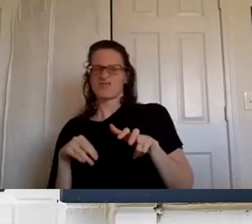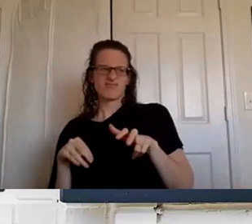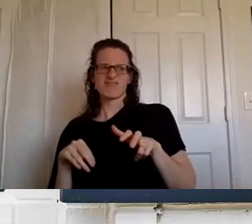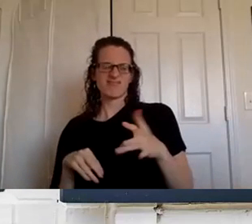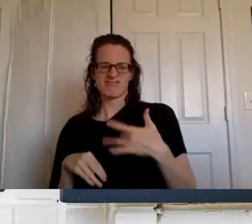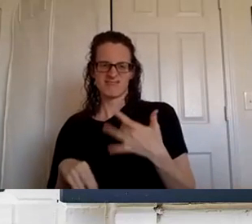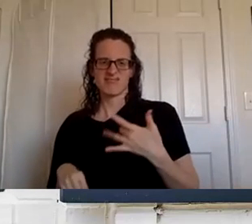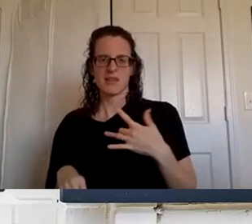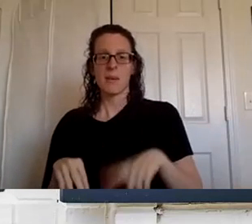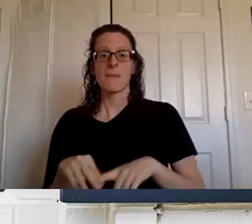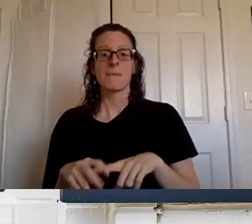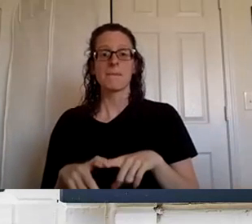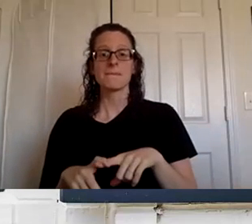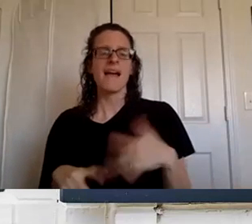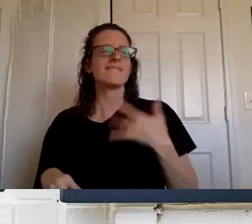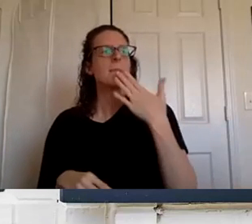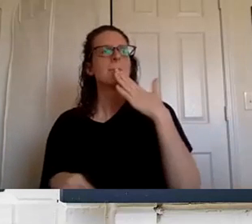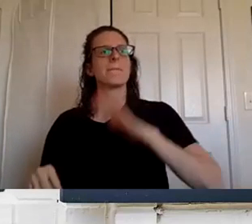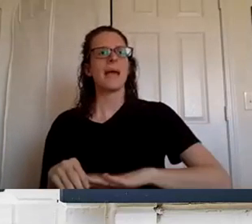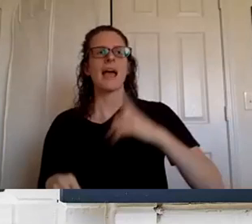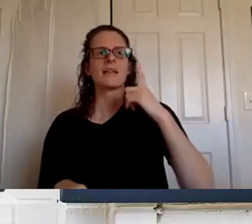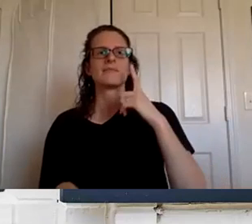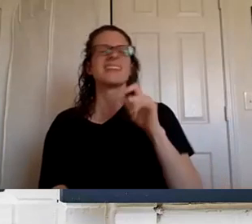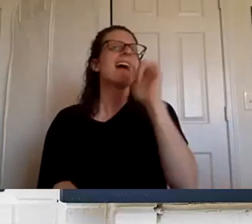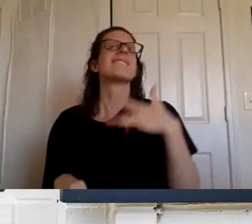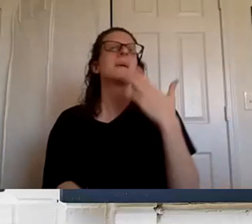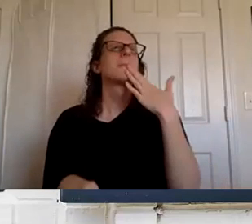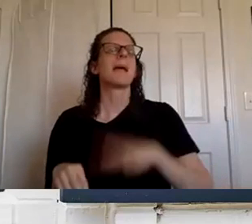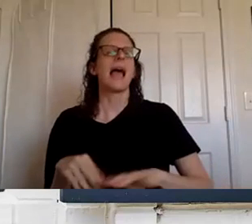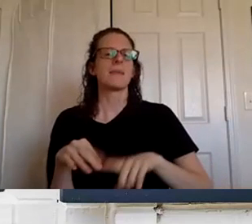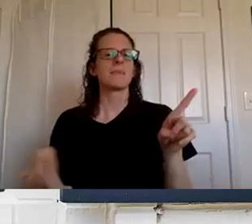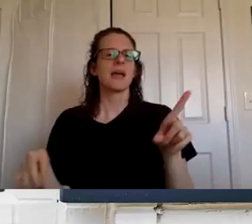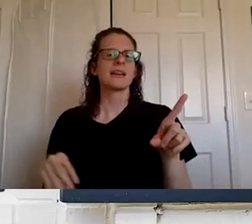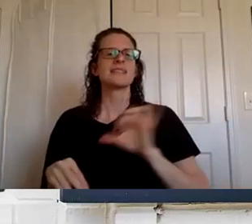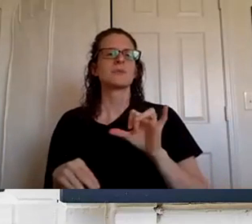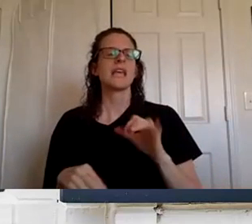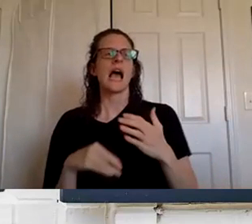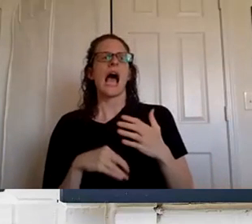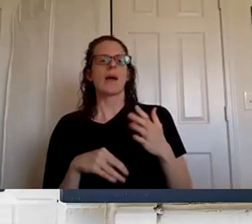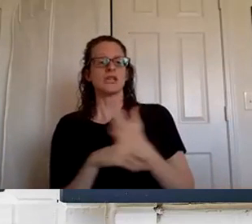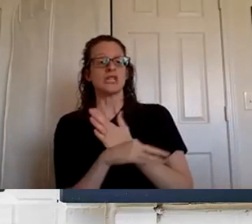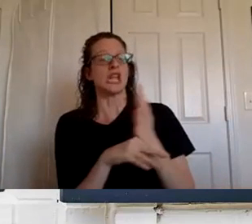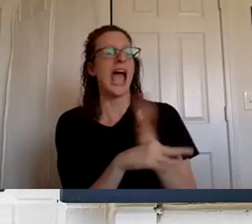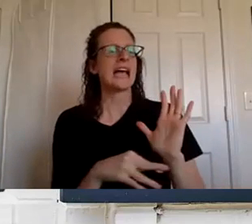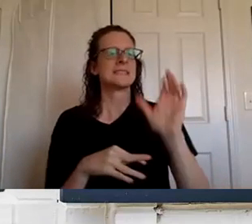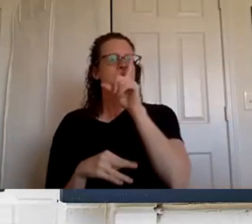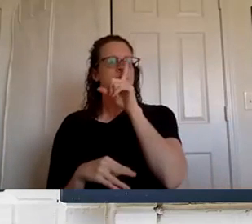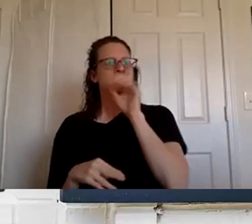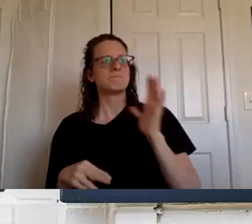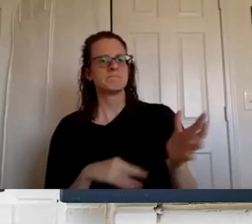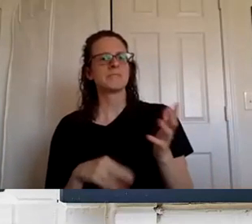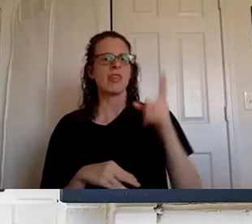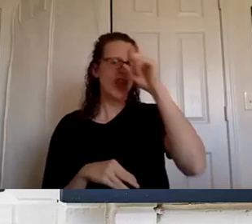and i i felt bad for not felt bad but it held me back from sharing that with them because i thought it felt